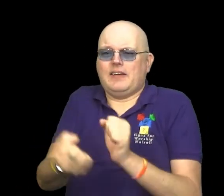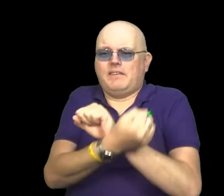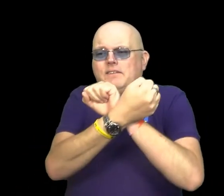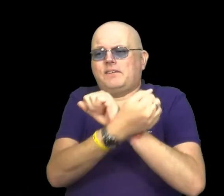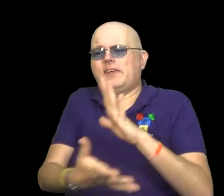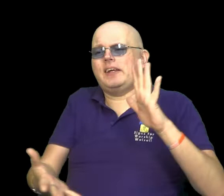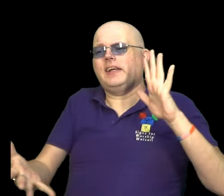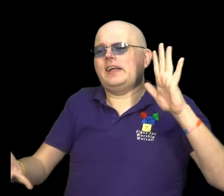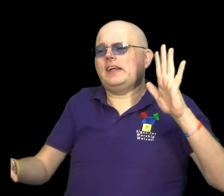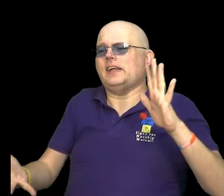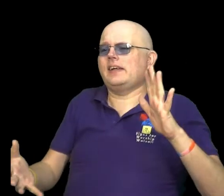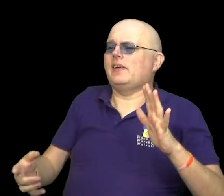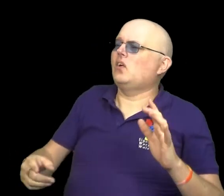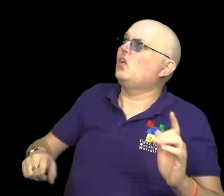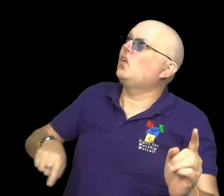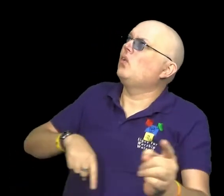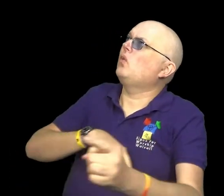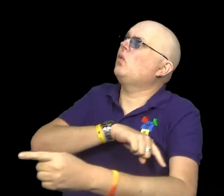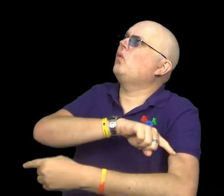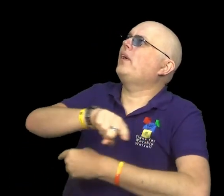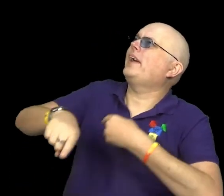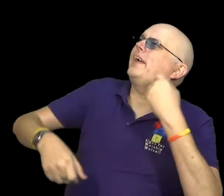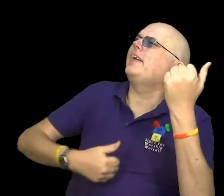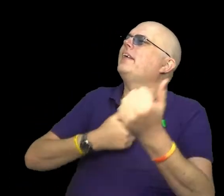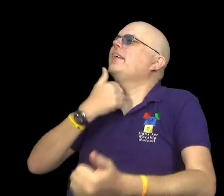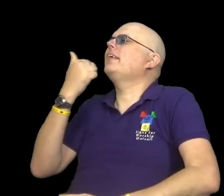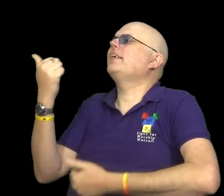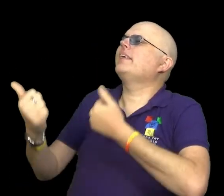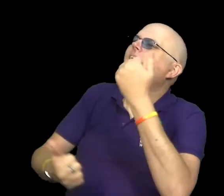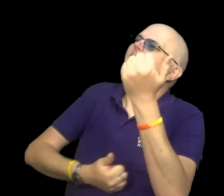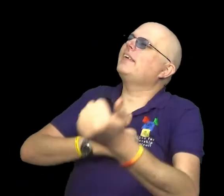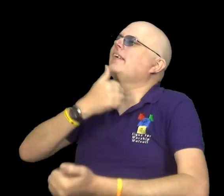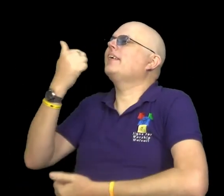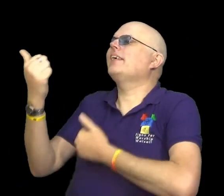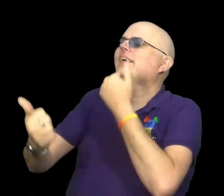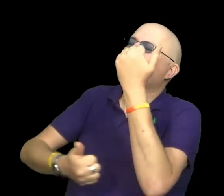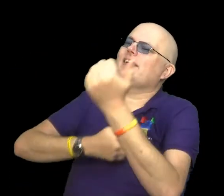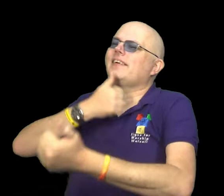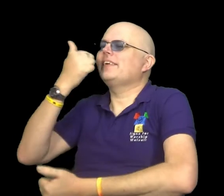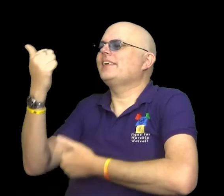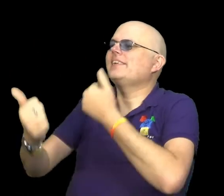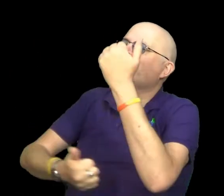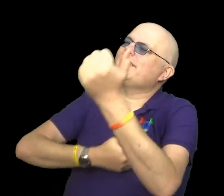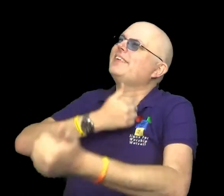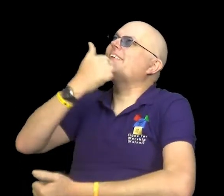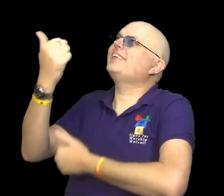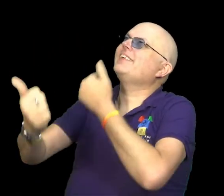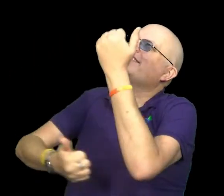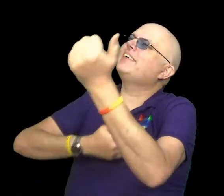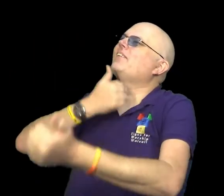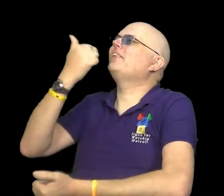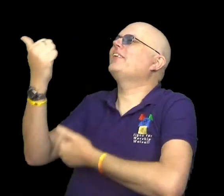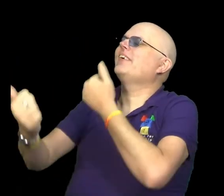Now set the captives free. Leave us abandoned